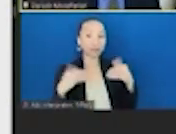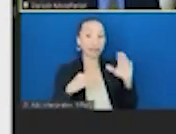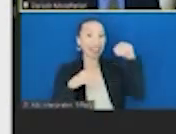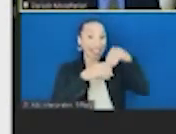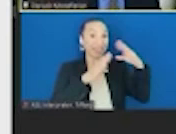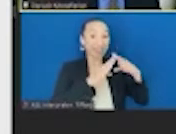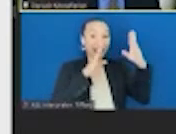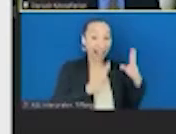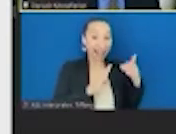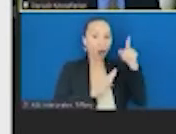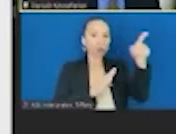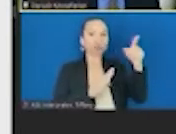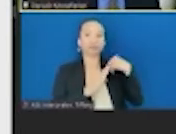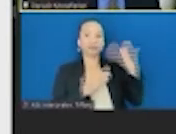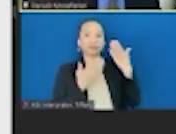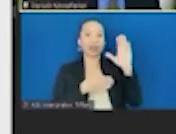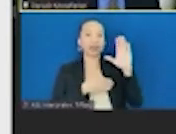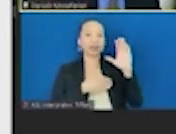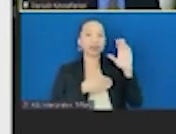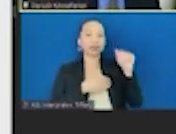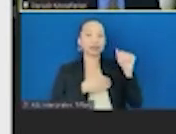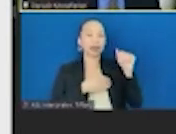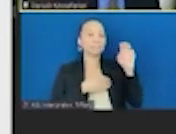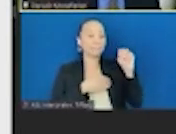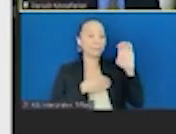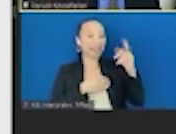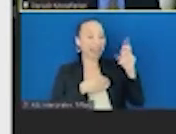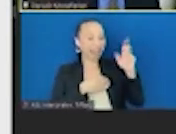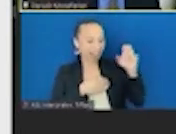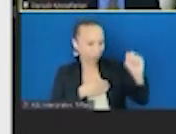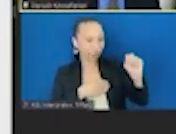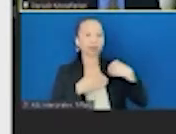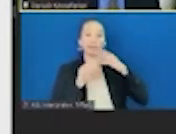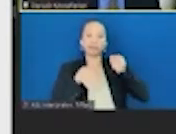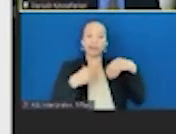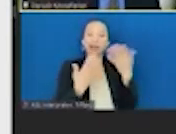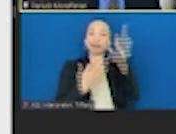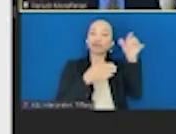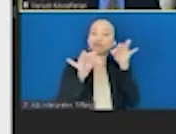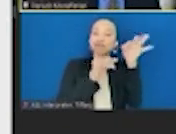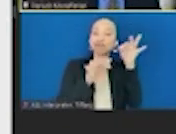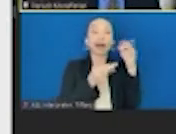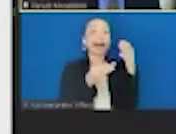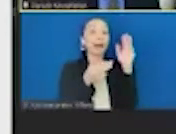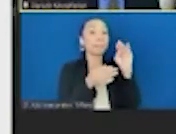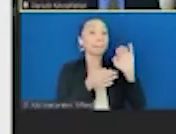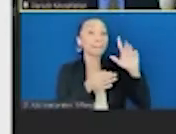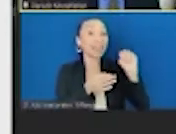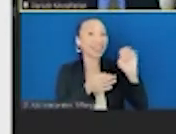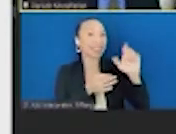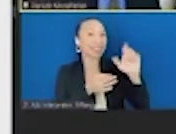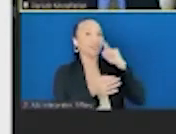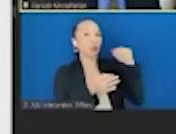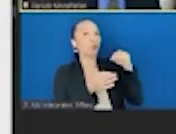Committee last year, introduced a bill, the Medically Tailored Home Delivered Meals Demonstration Pilot Act, which I believe and I hope he will reintroduce this